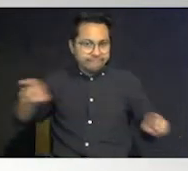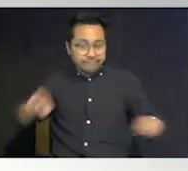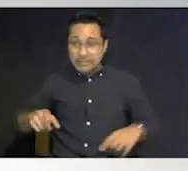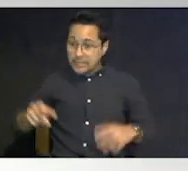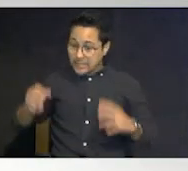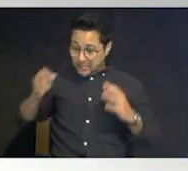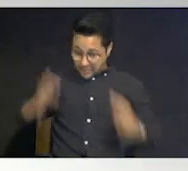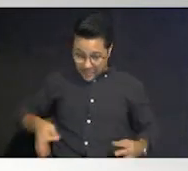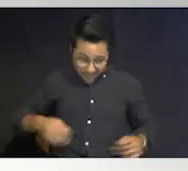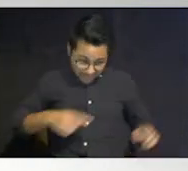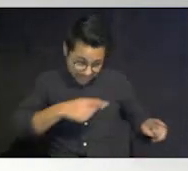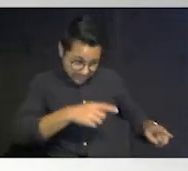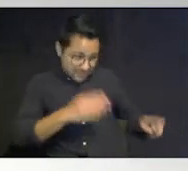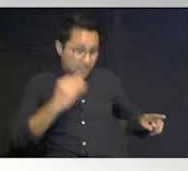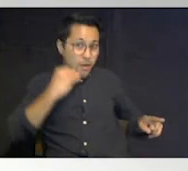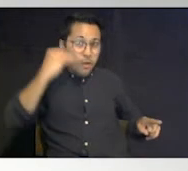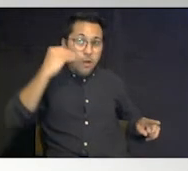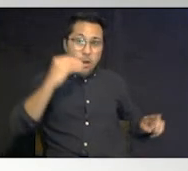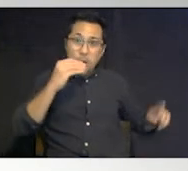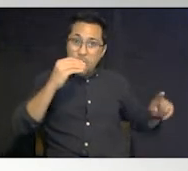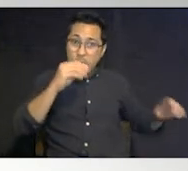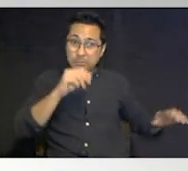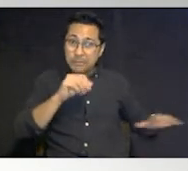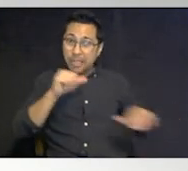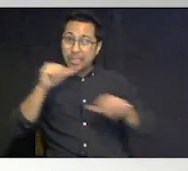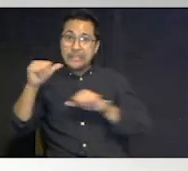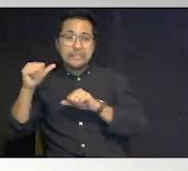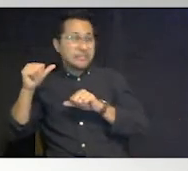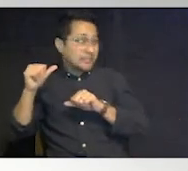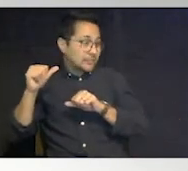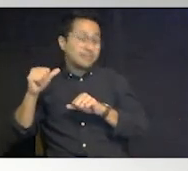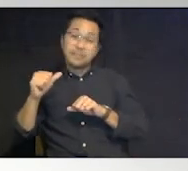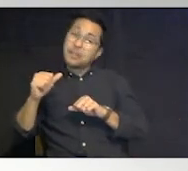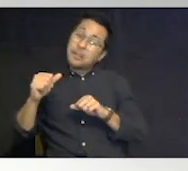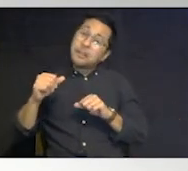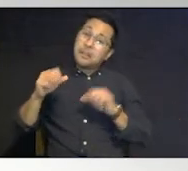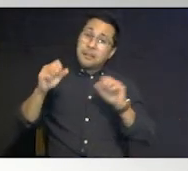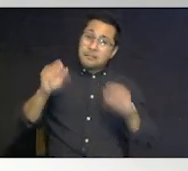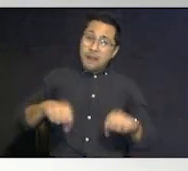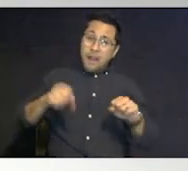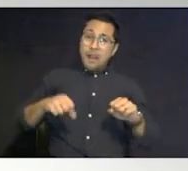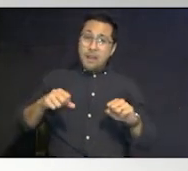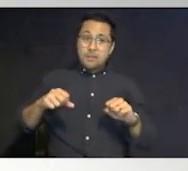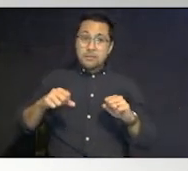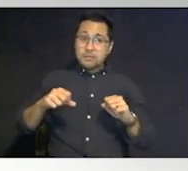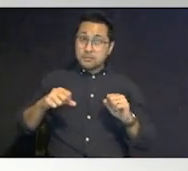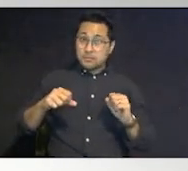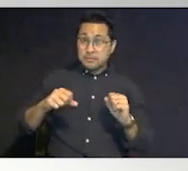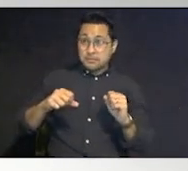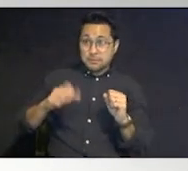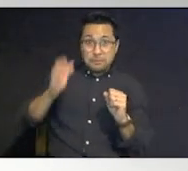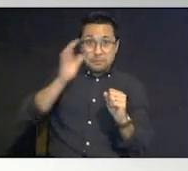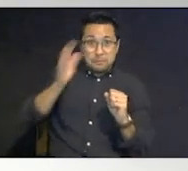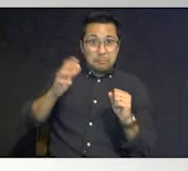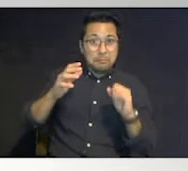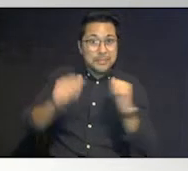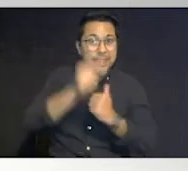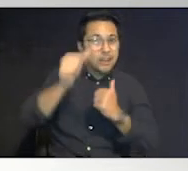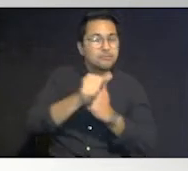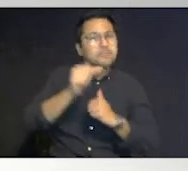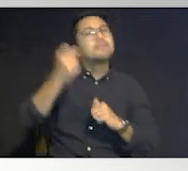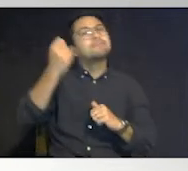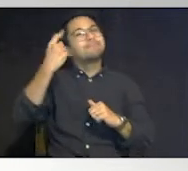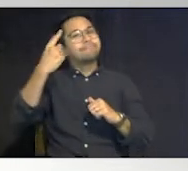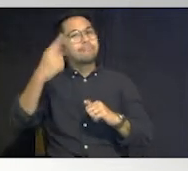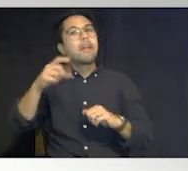leave our home can can have some some serious ramifications and frankly be dangerous unless we've really done some